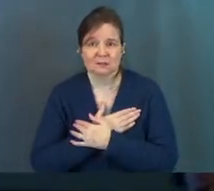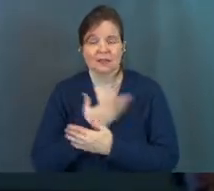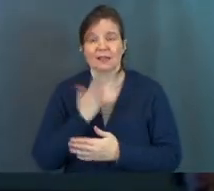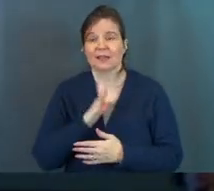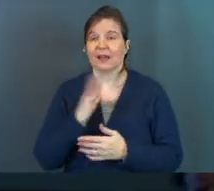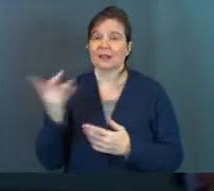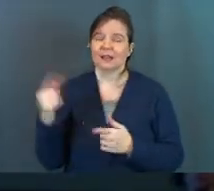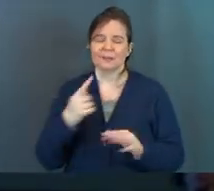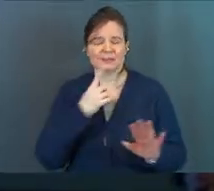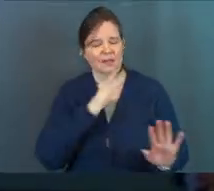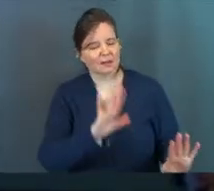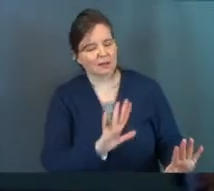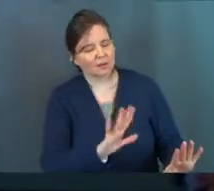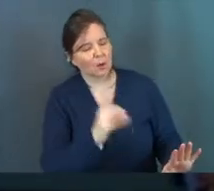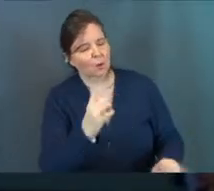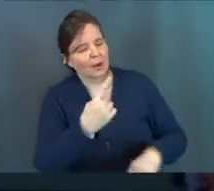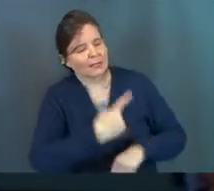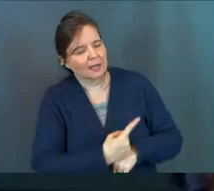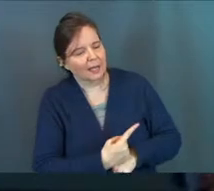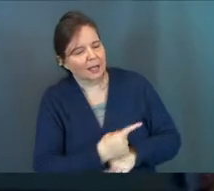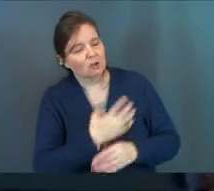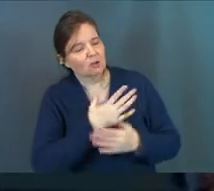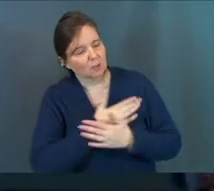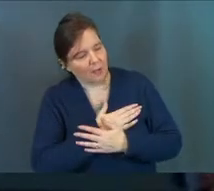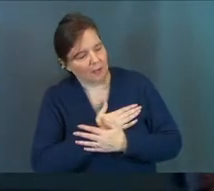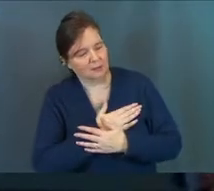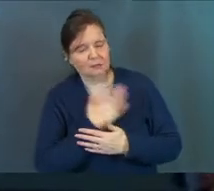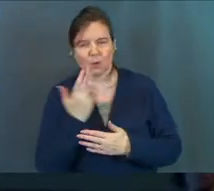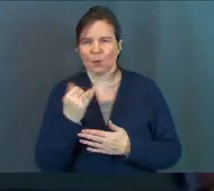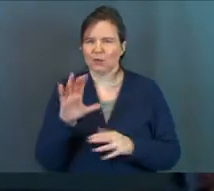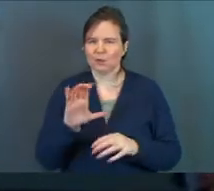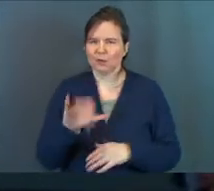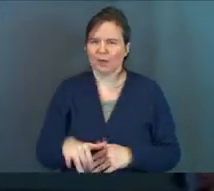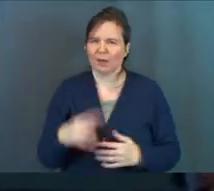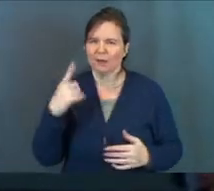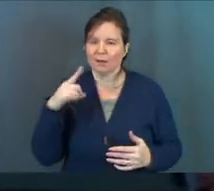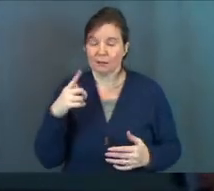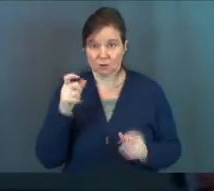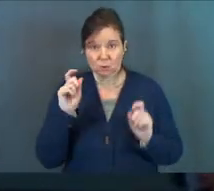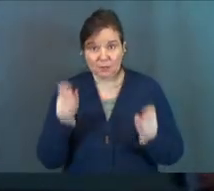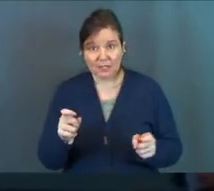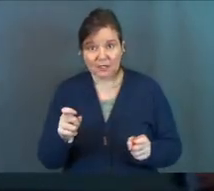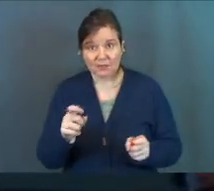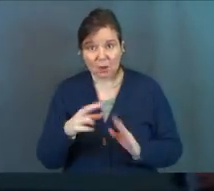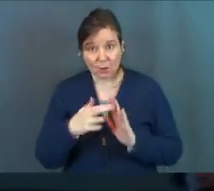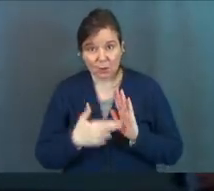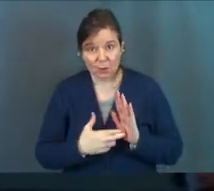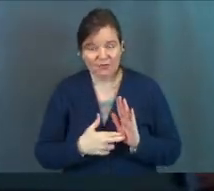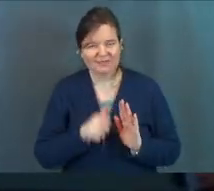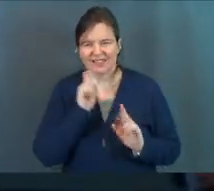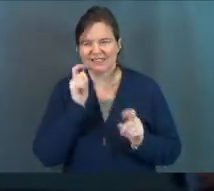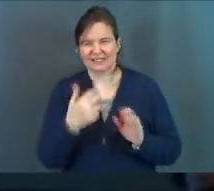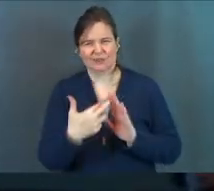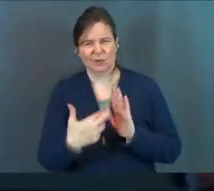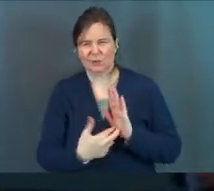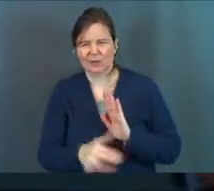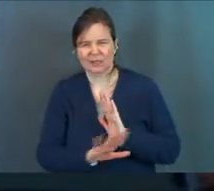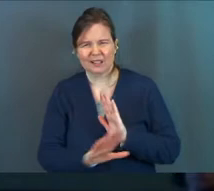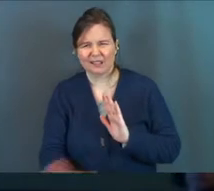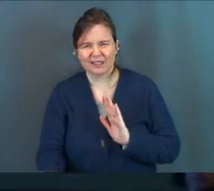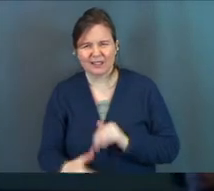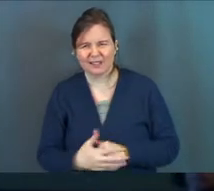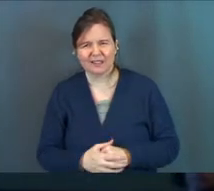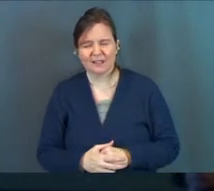And God came in and said, hey, one day you rest. Why did he do that? Is it to give you a rule? It's not to give you a rule.